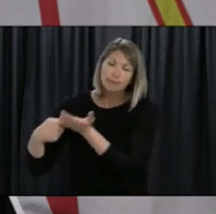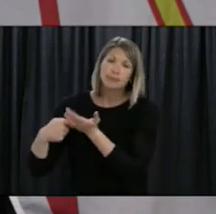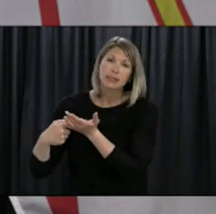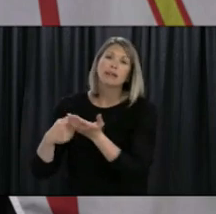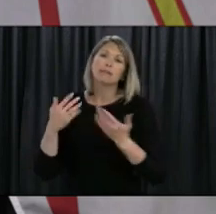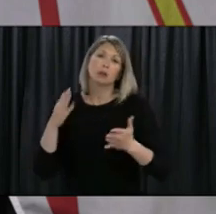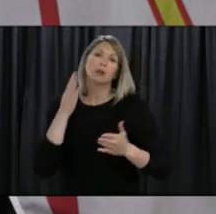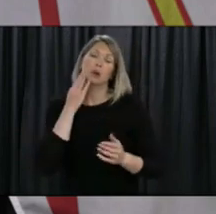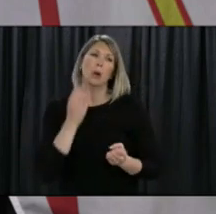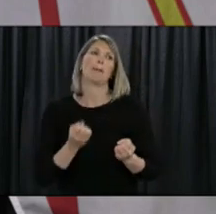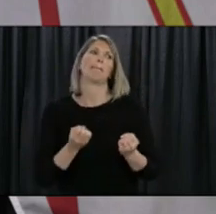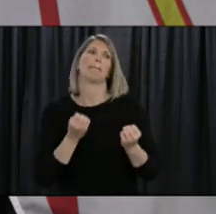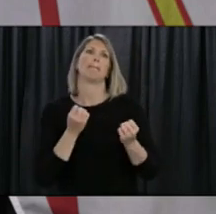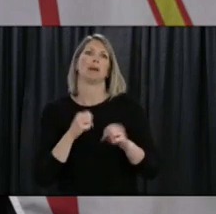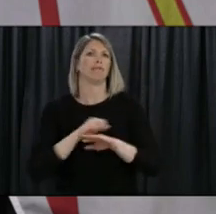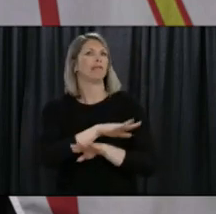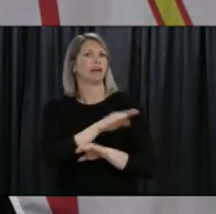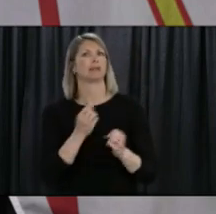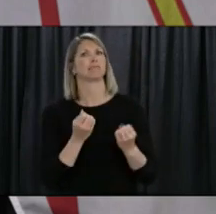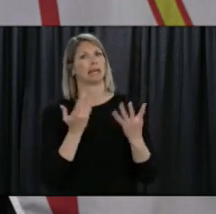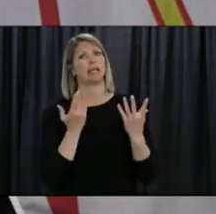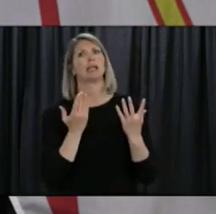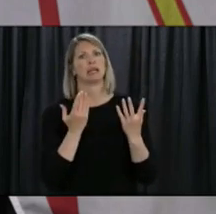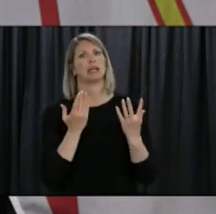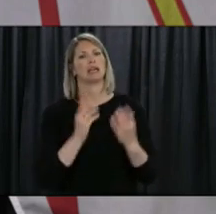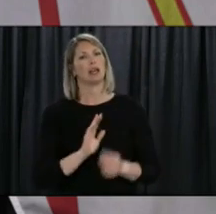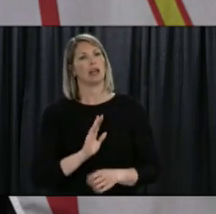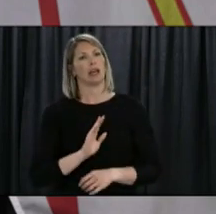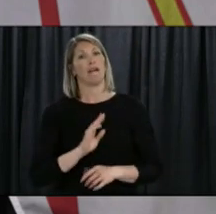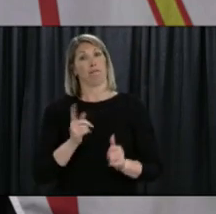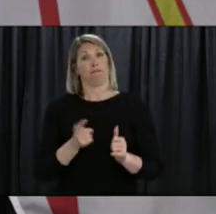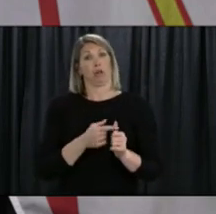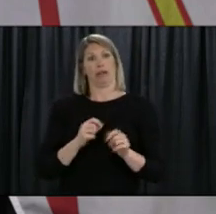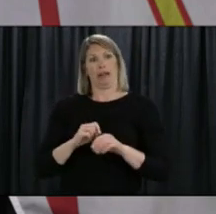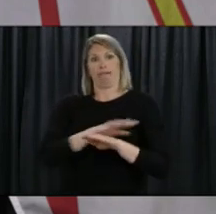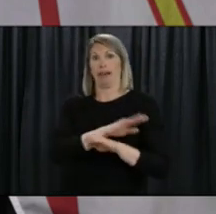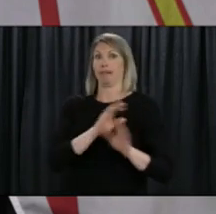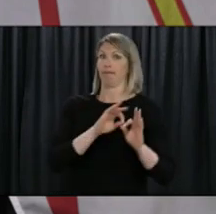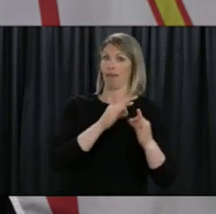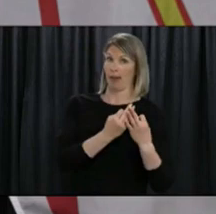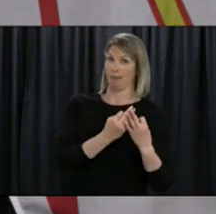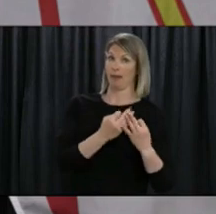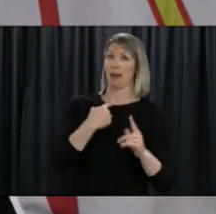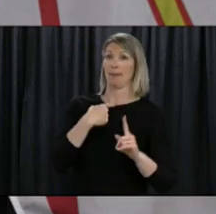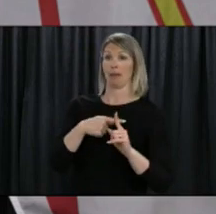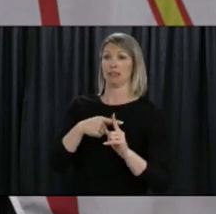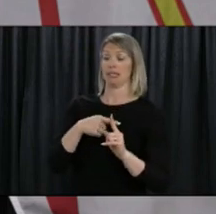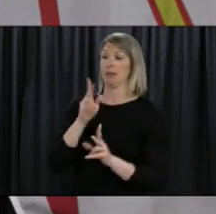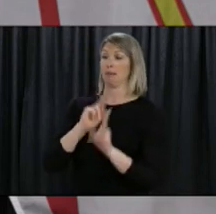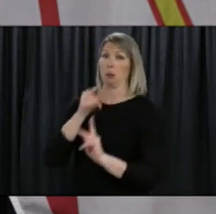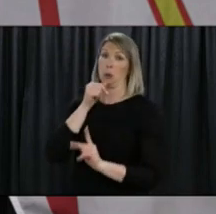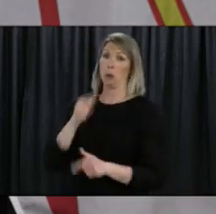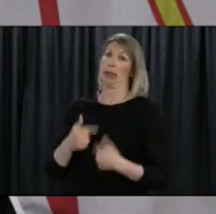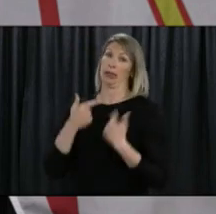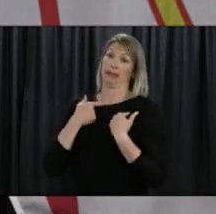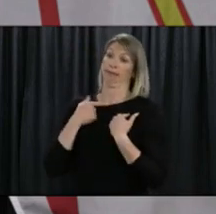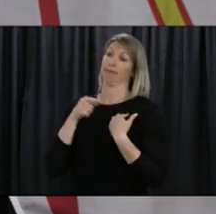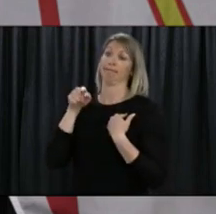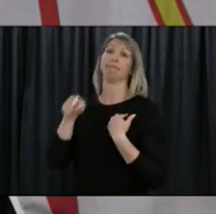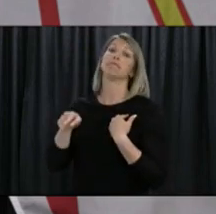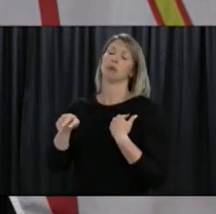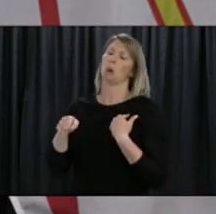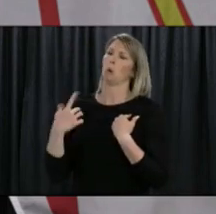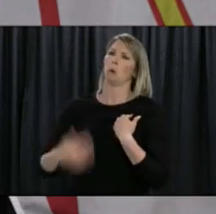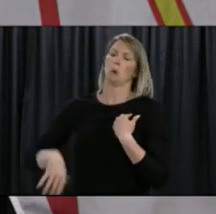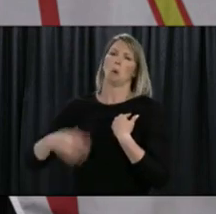to a lot of people including residents of these homes and their families and we realize the importance of